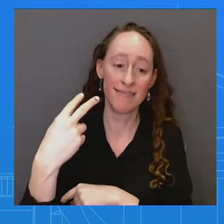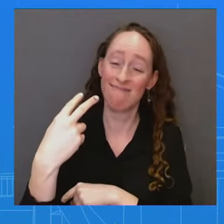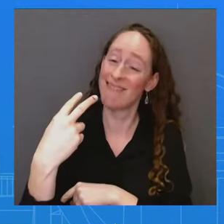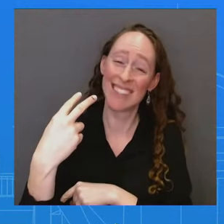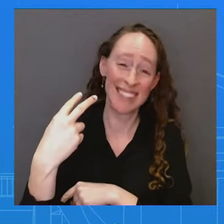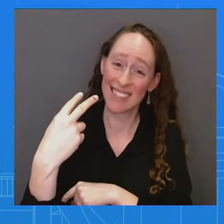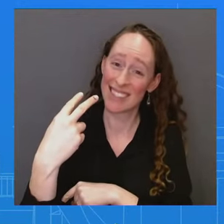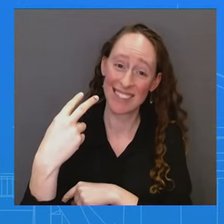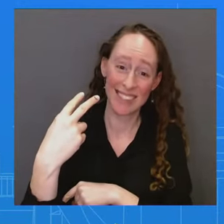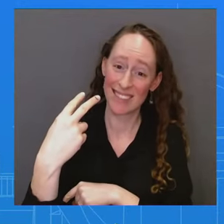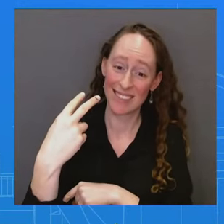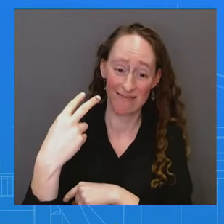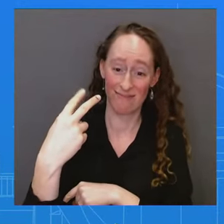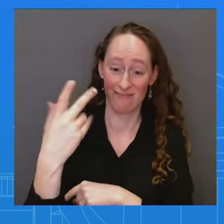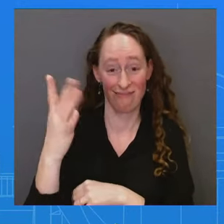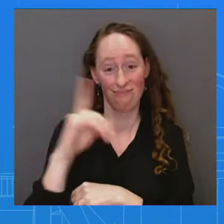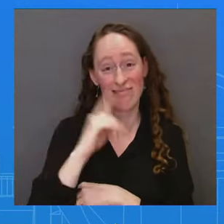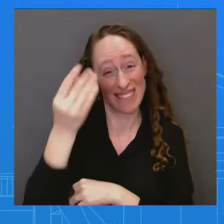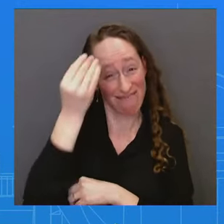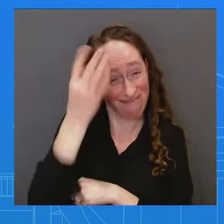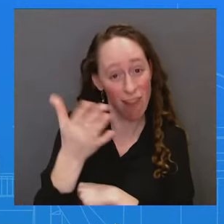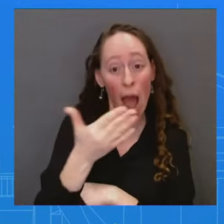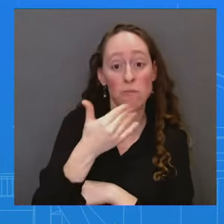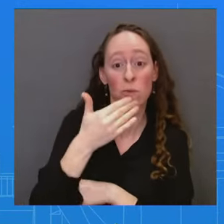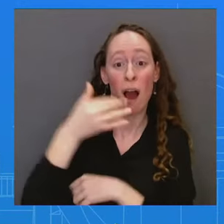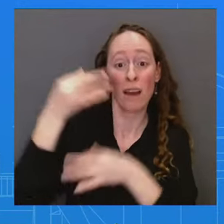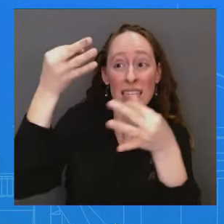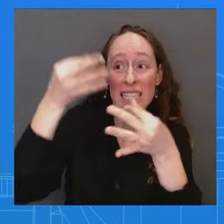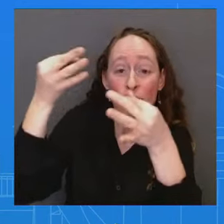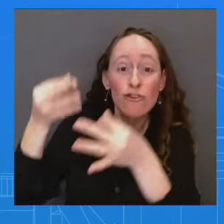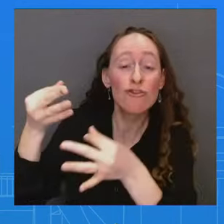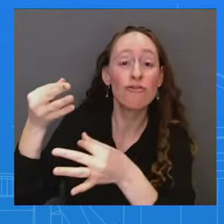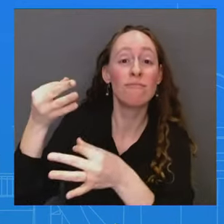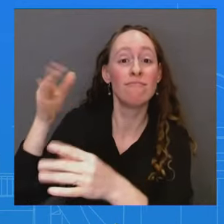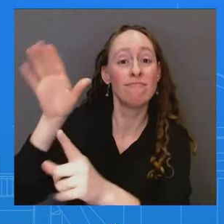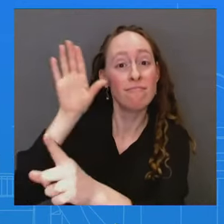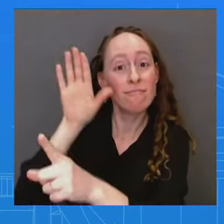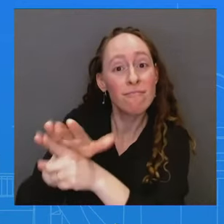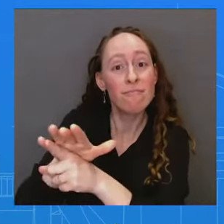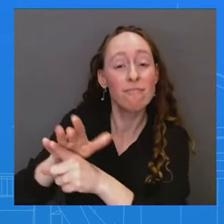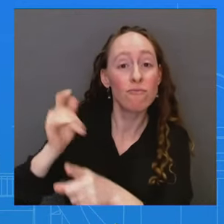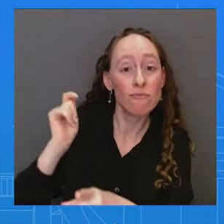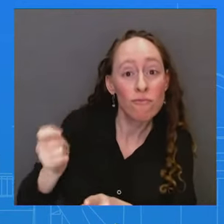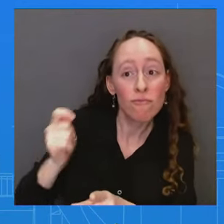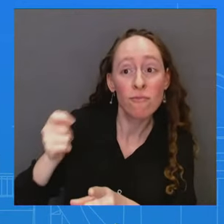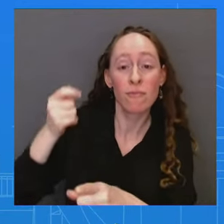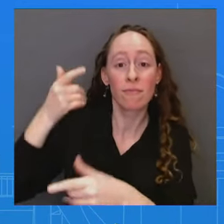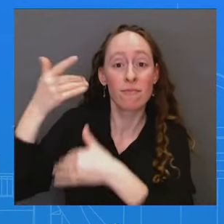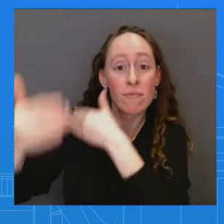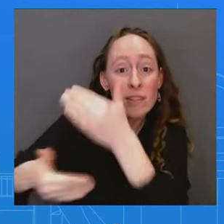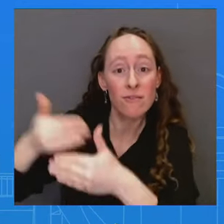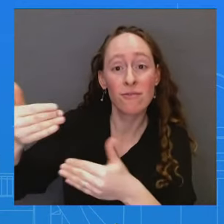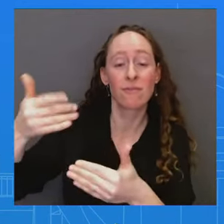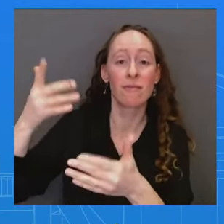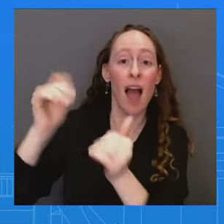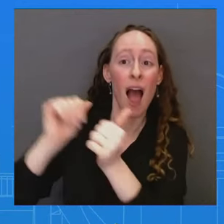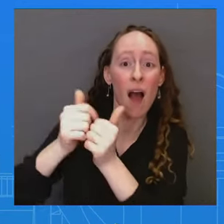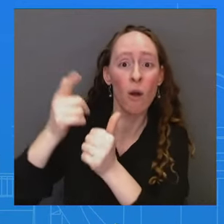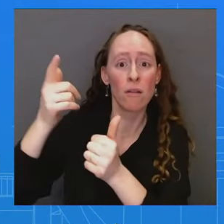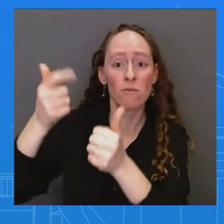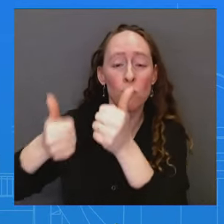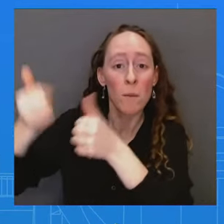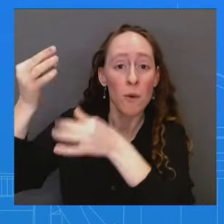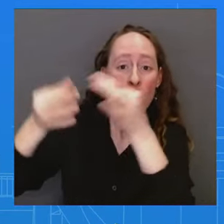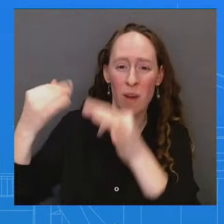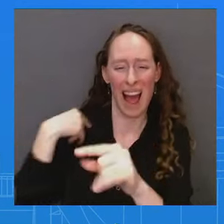before the Israeli Supreme Court. Obviously, I can't comment about cases before the Israeli Supreme Court, but I can